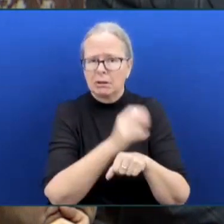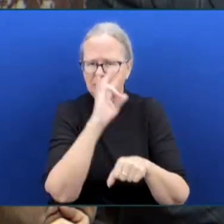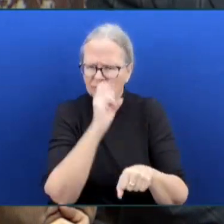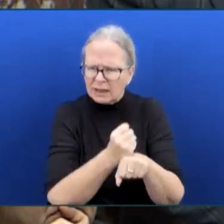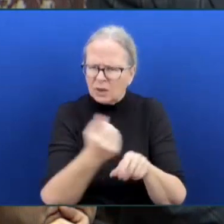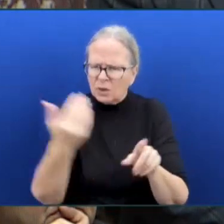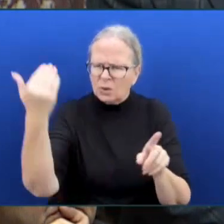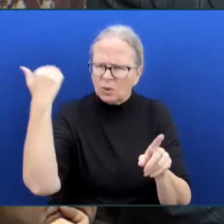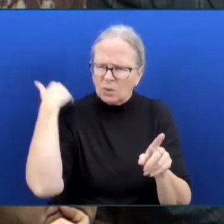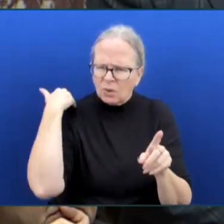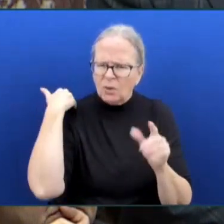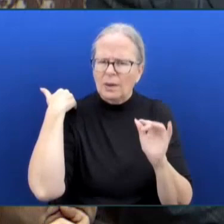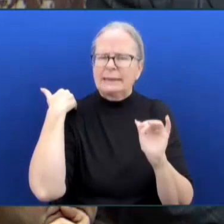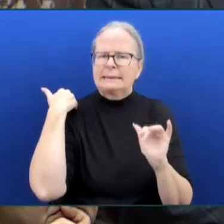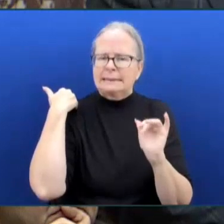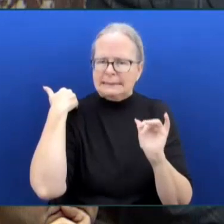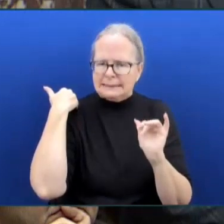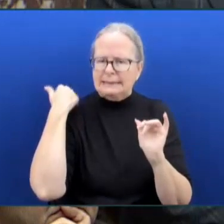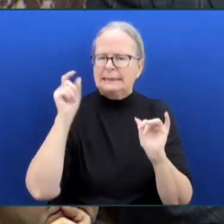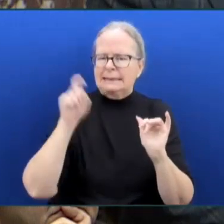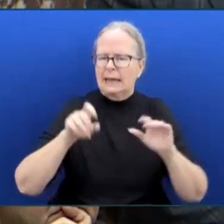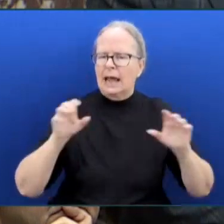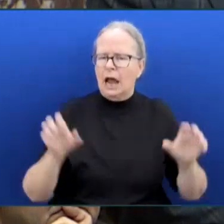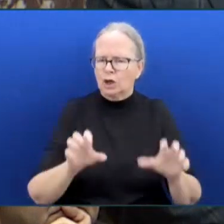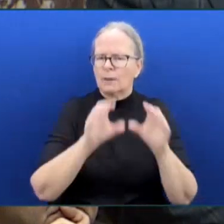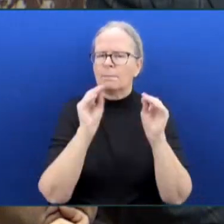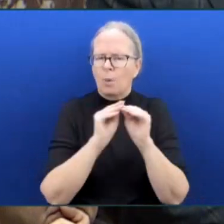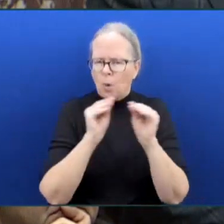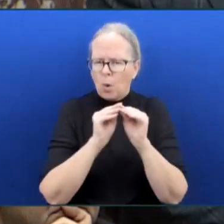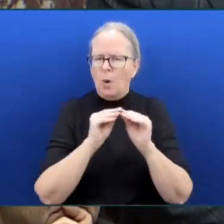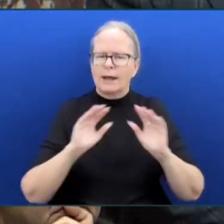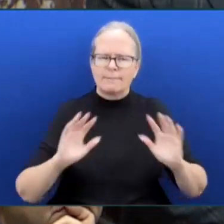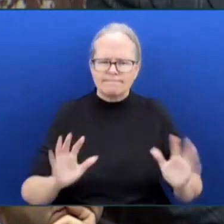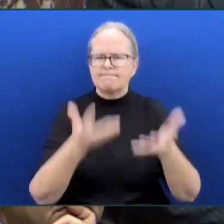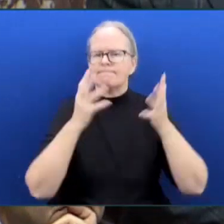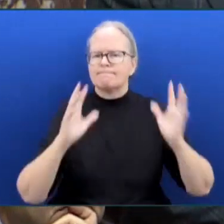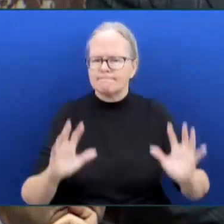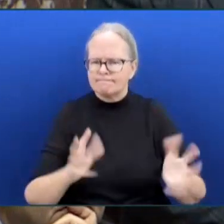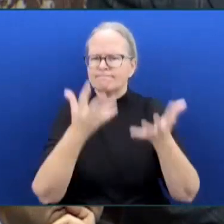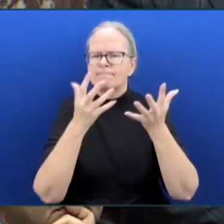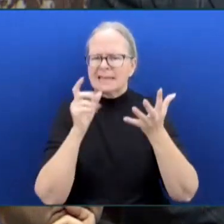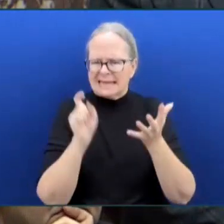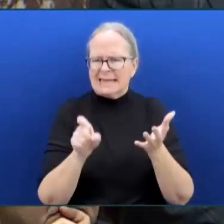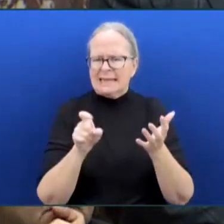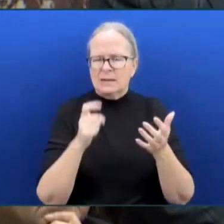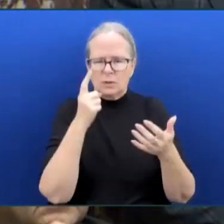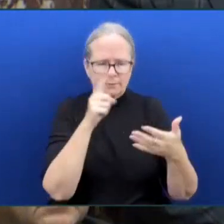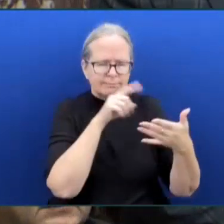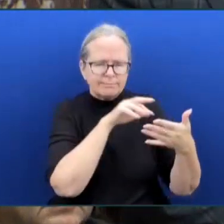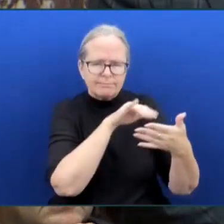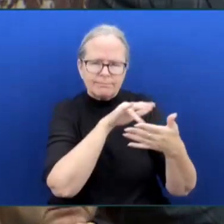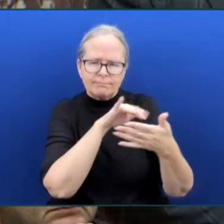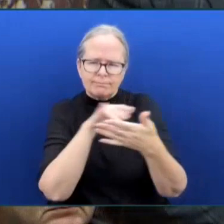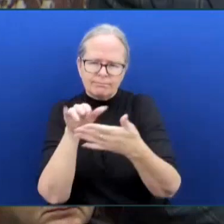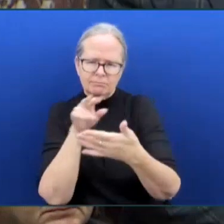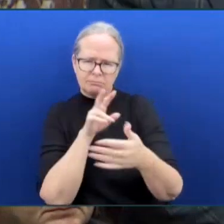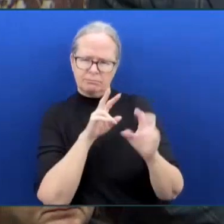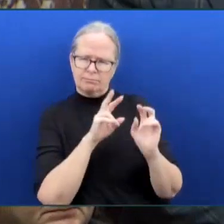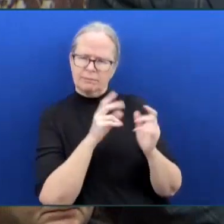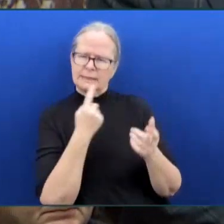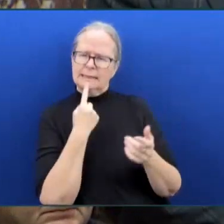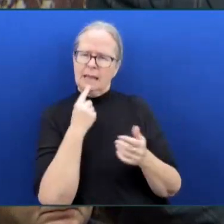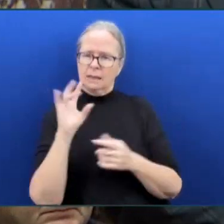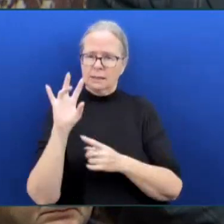is required. A study showed that 71% of students have either